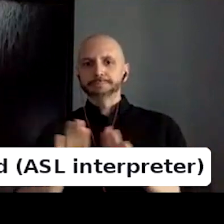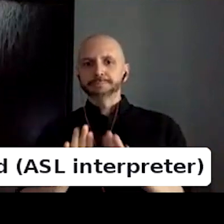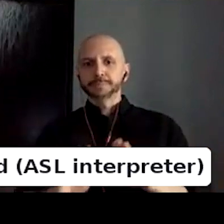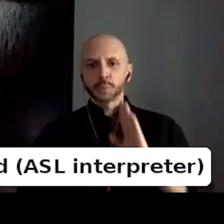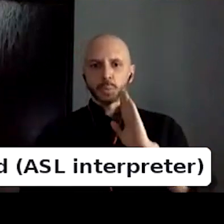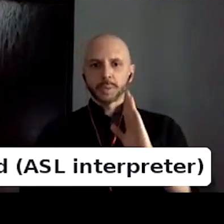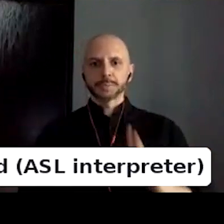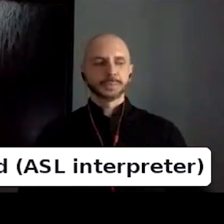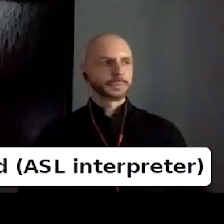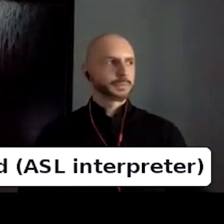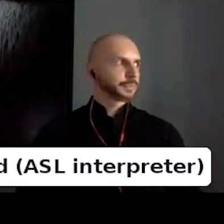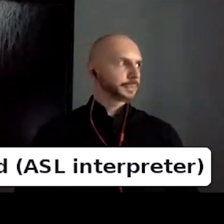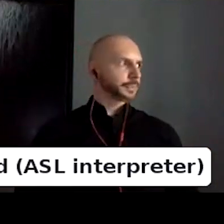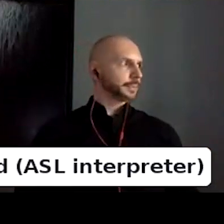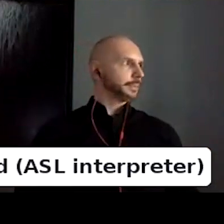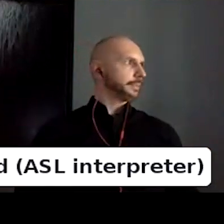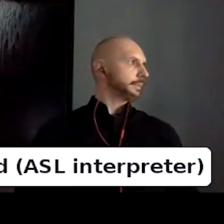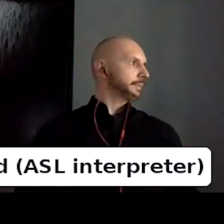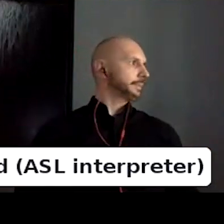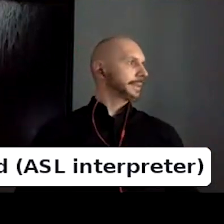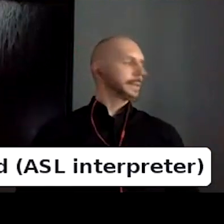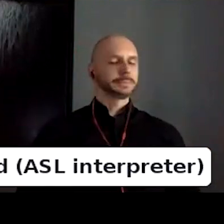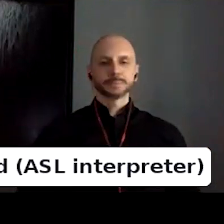just going through the questions one more time.